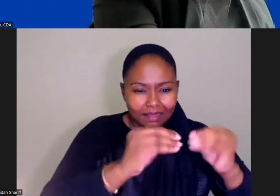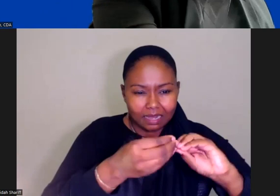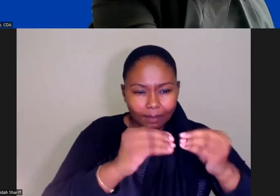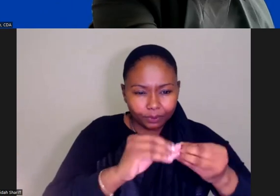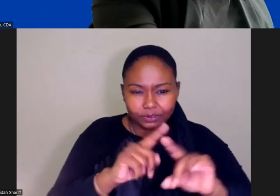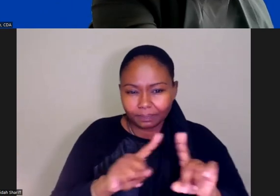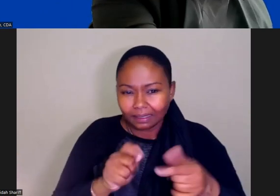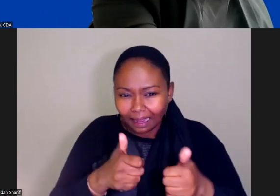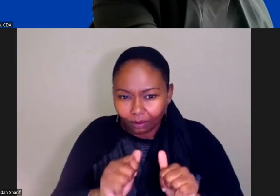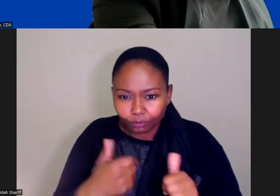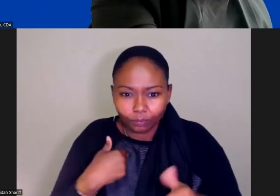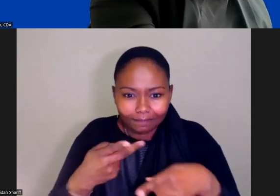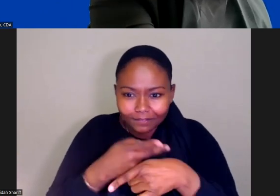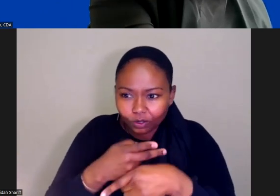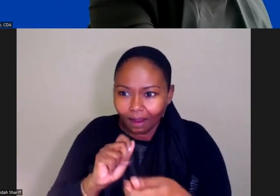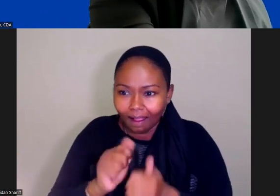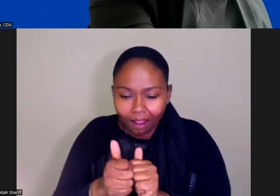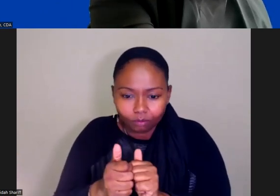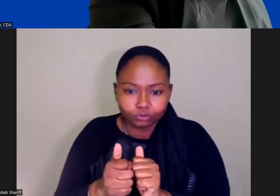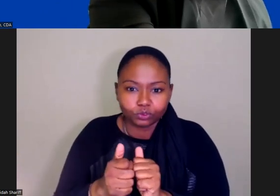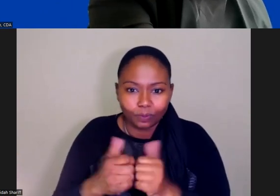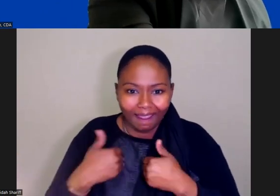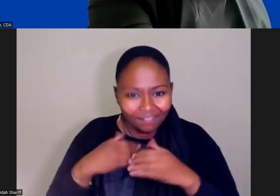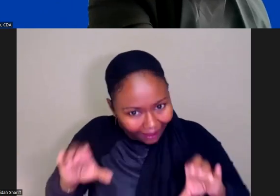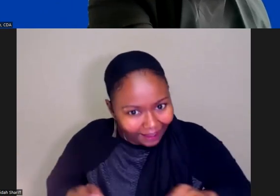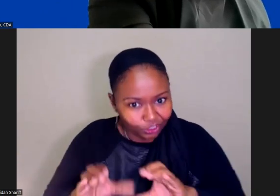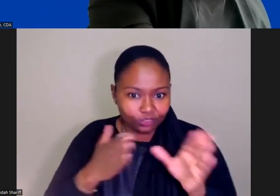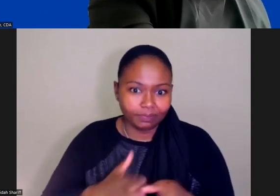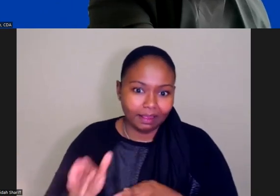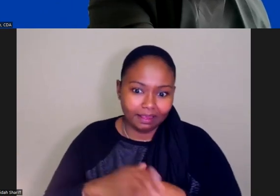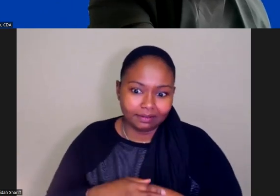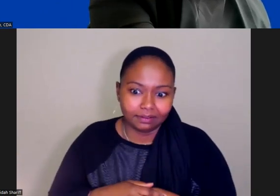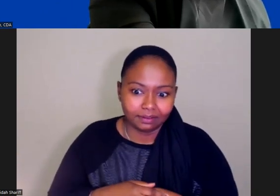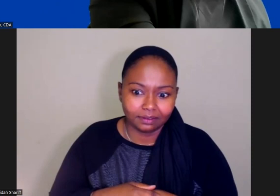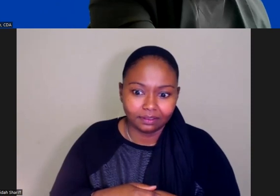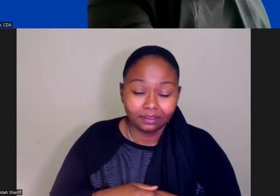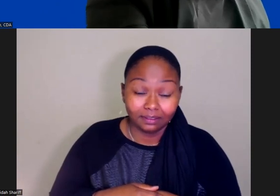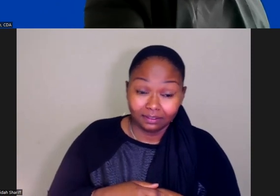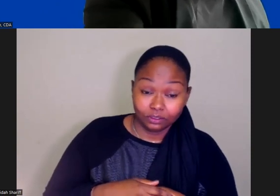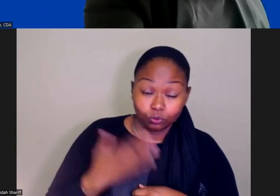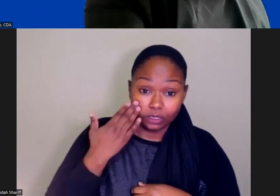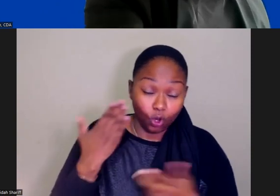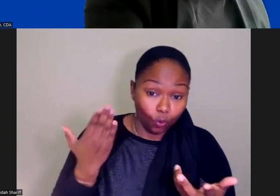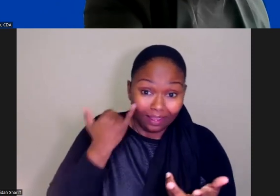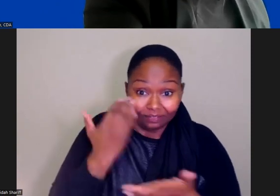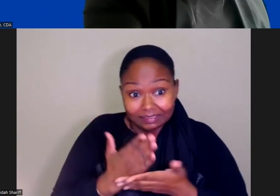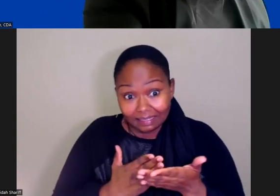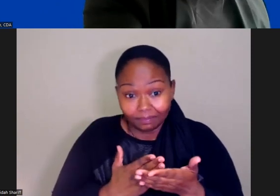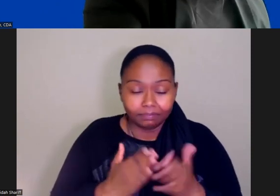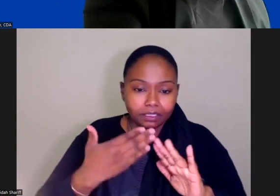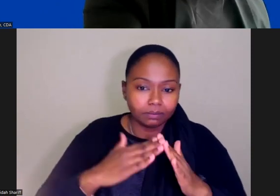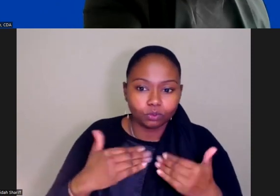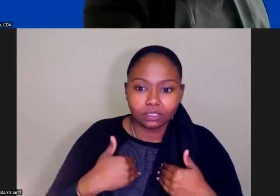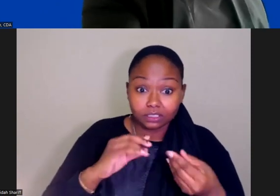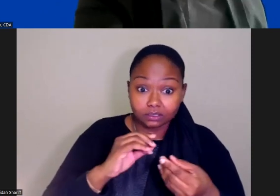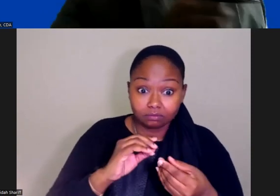really falling behind, and then take action there? Is there a chance that some communities might, the score might do well, even if some